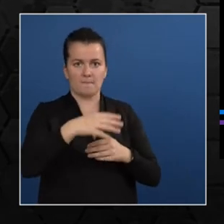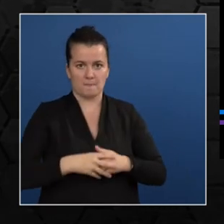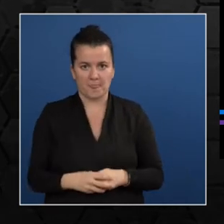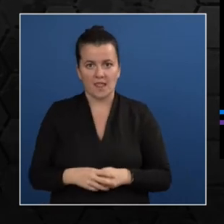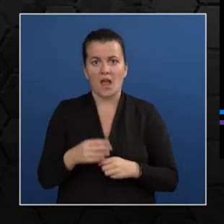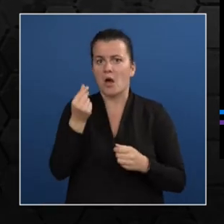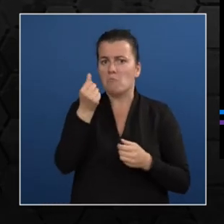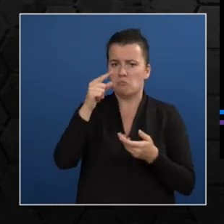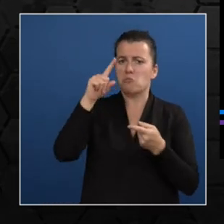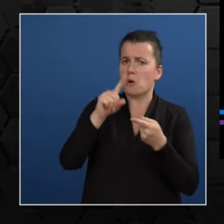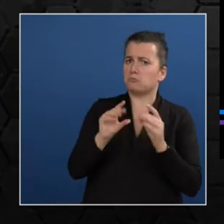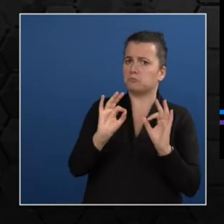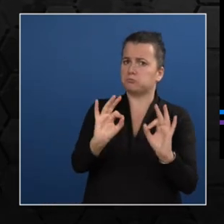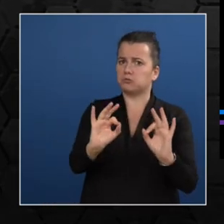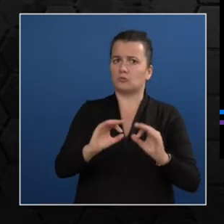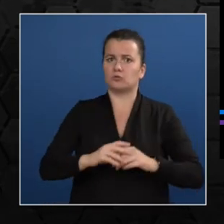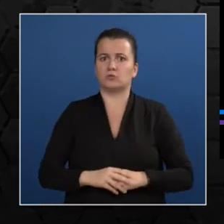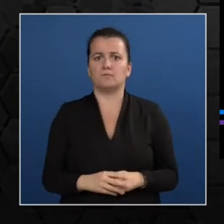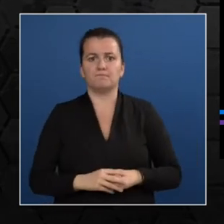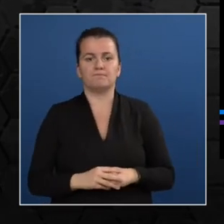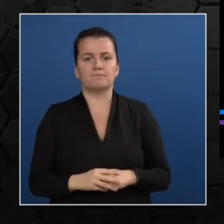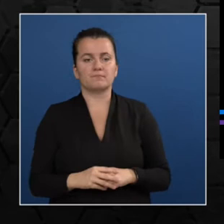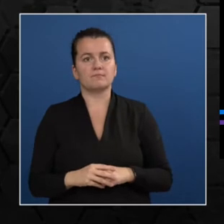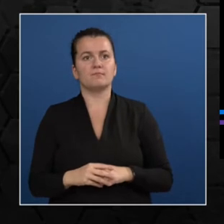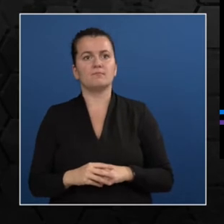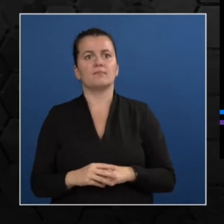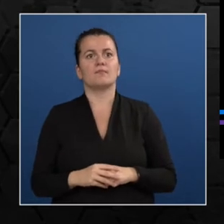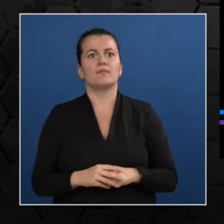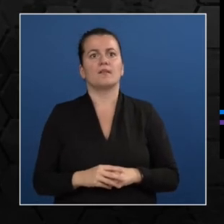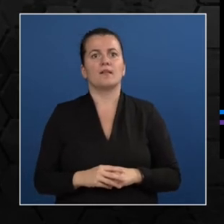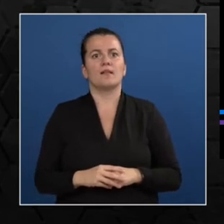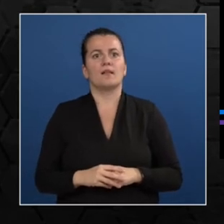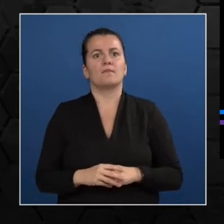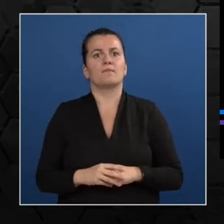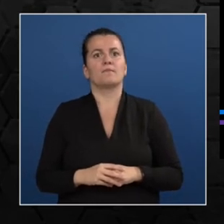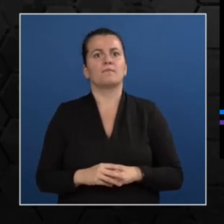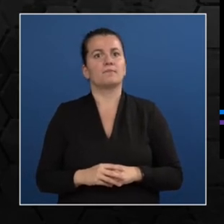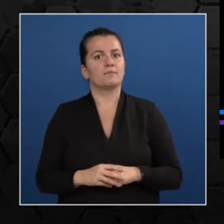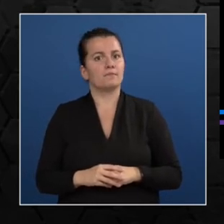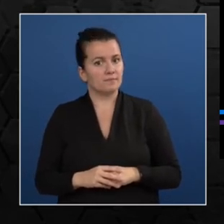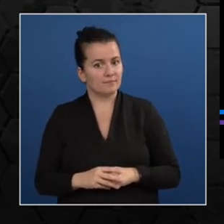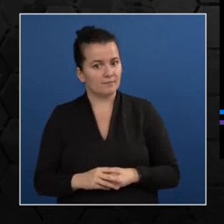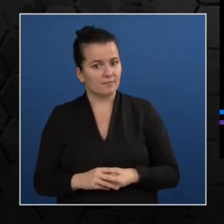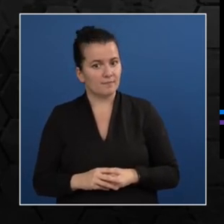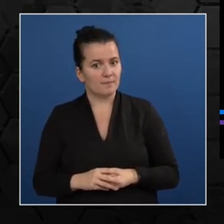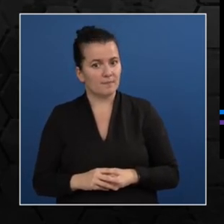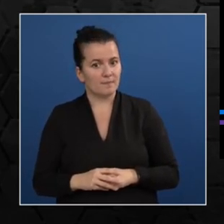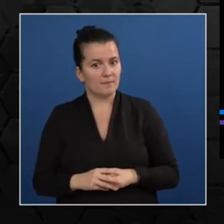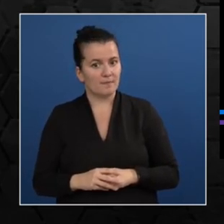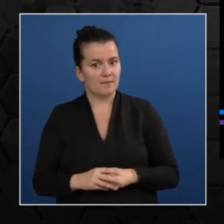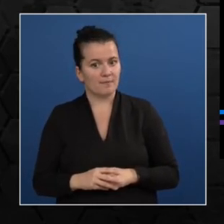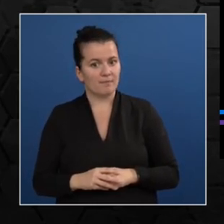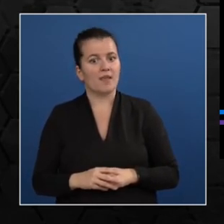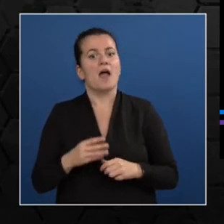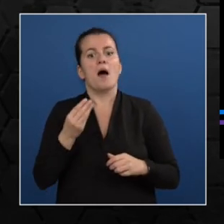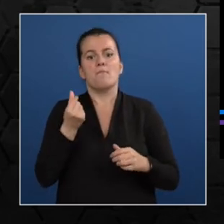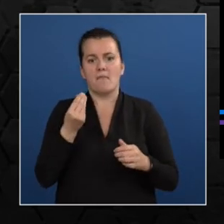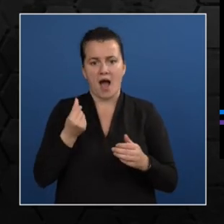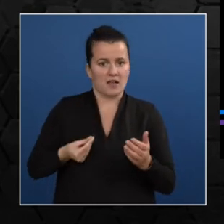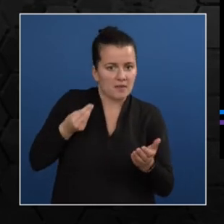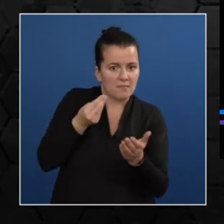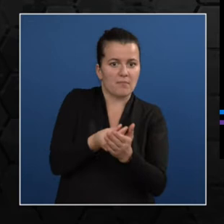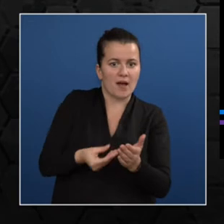vehicles. This is because you actually have to purchase the private vehicle on your own, whereas in the case of buses, you just have to complete a very economically friendly